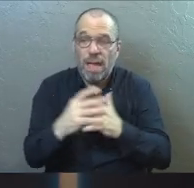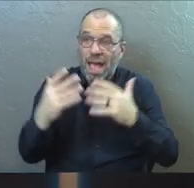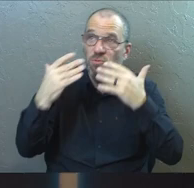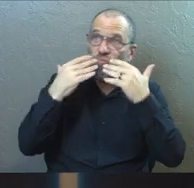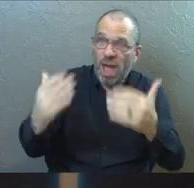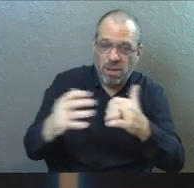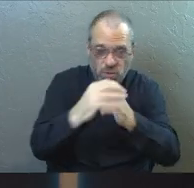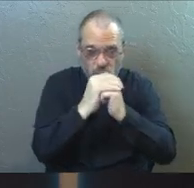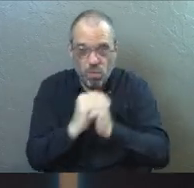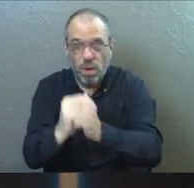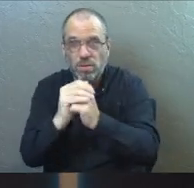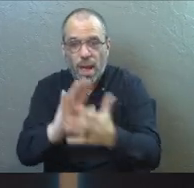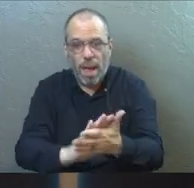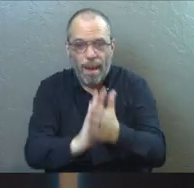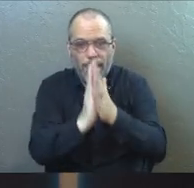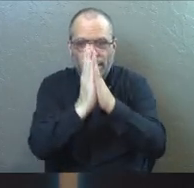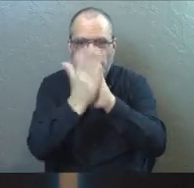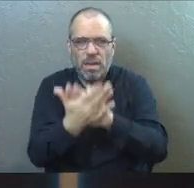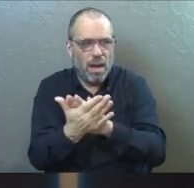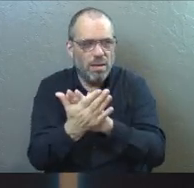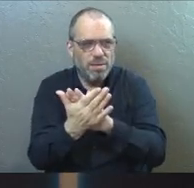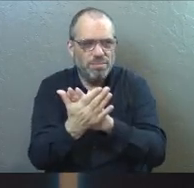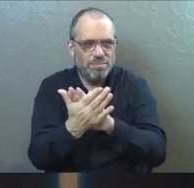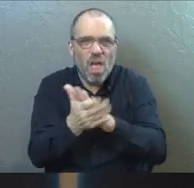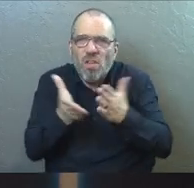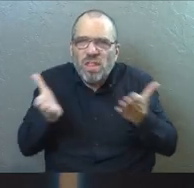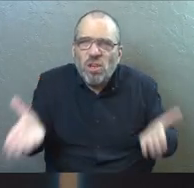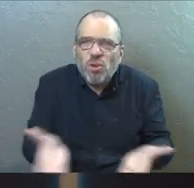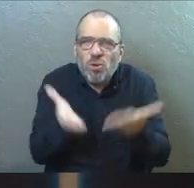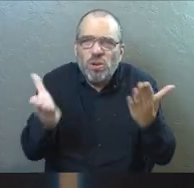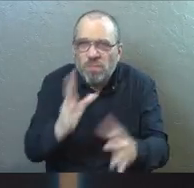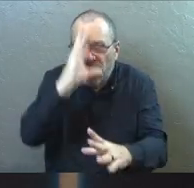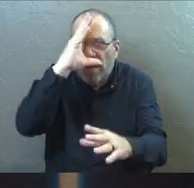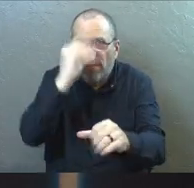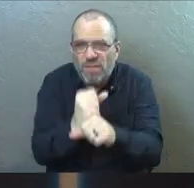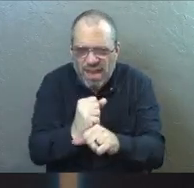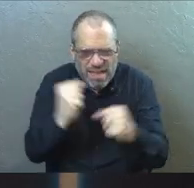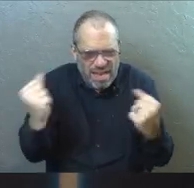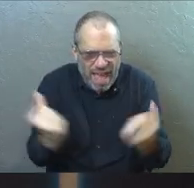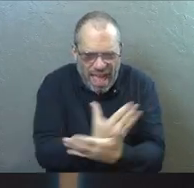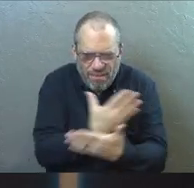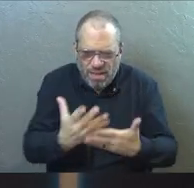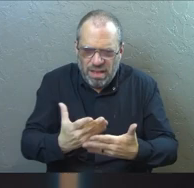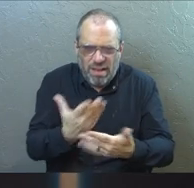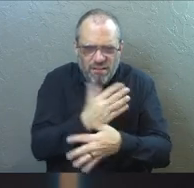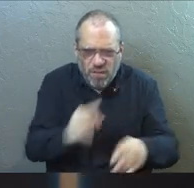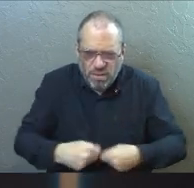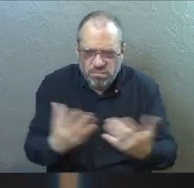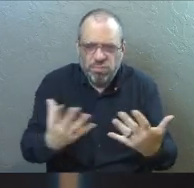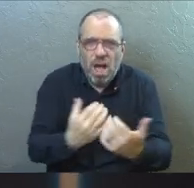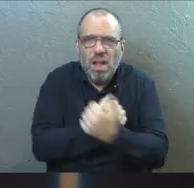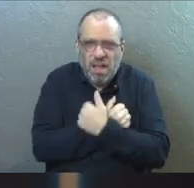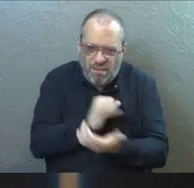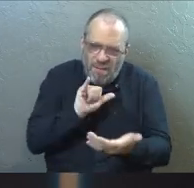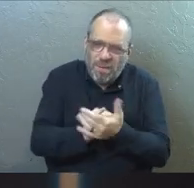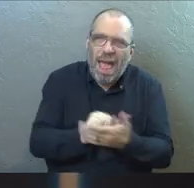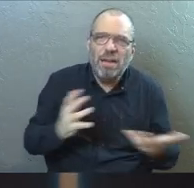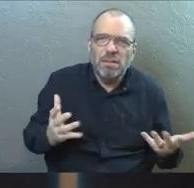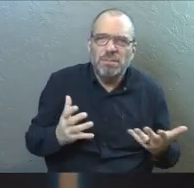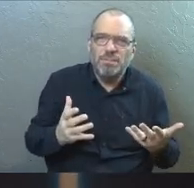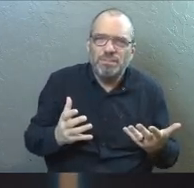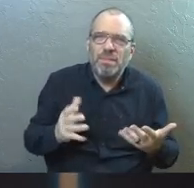gratitude and worship becomes the engine of your faith. And every act of generosity and love comes out of that.